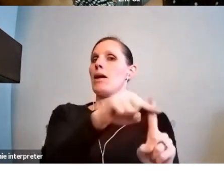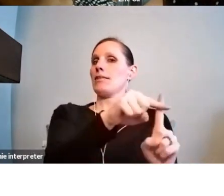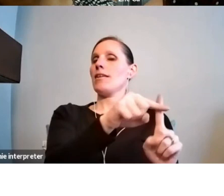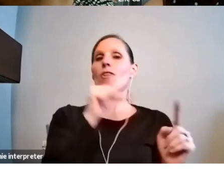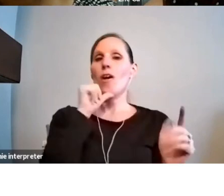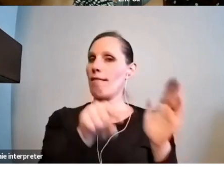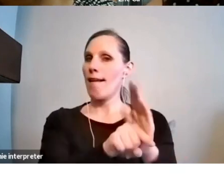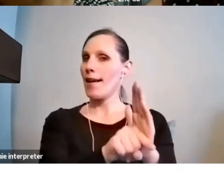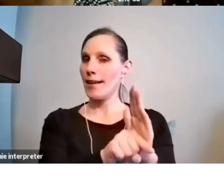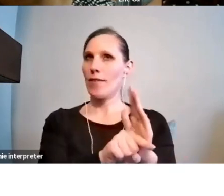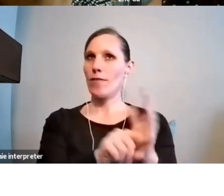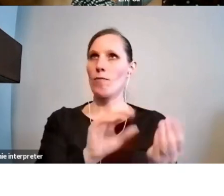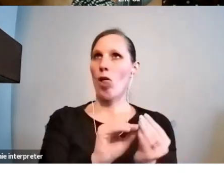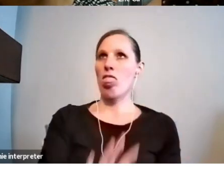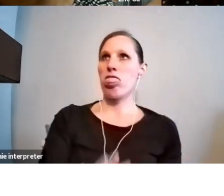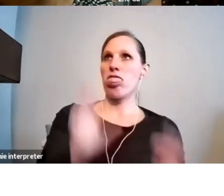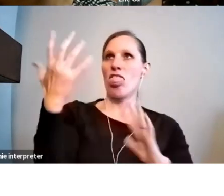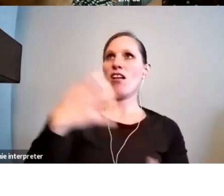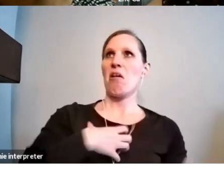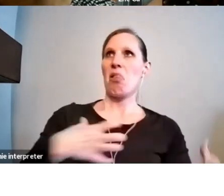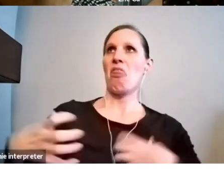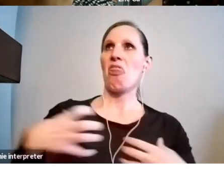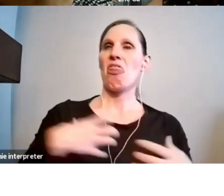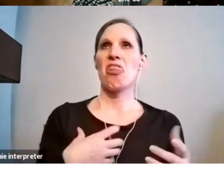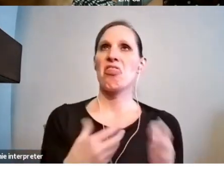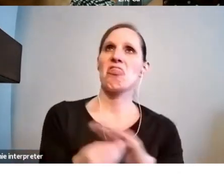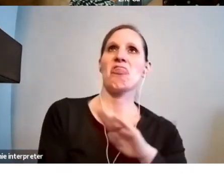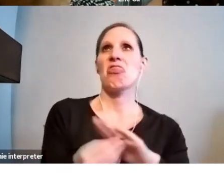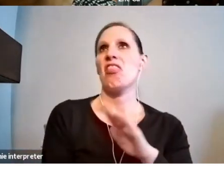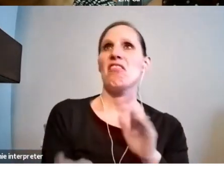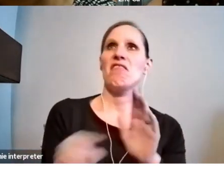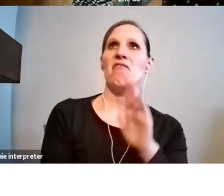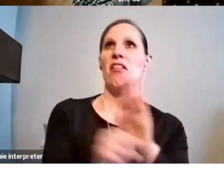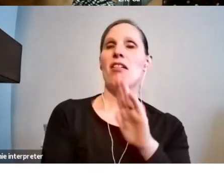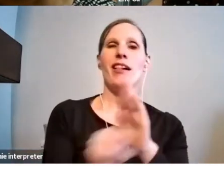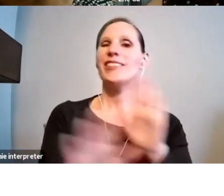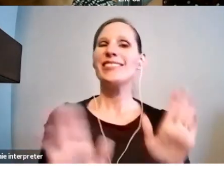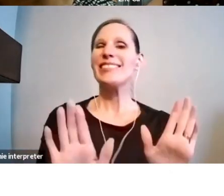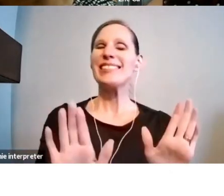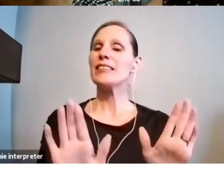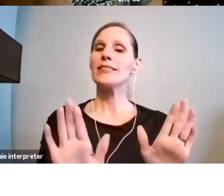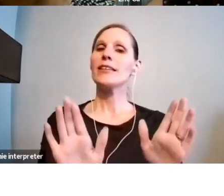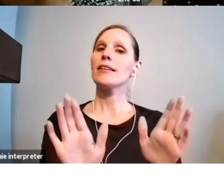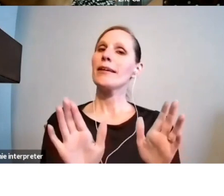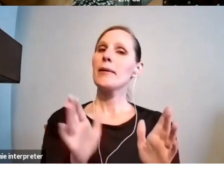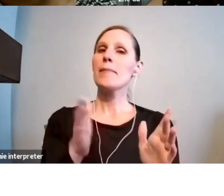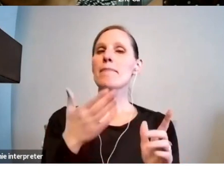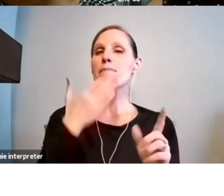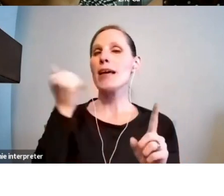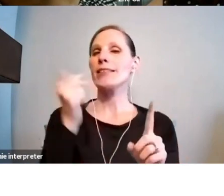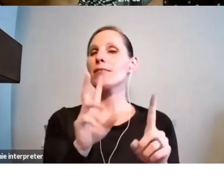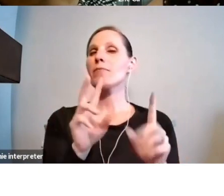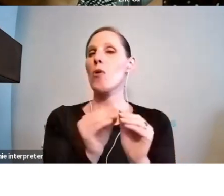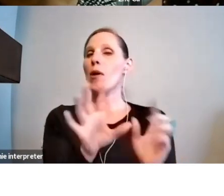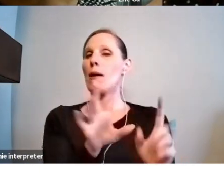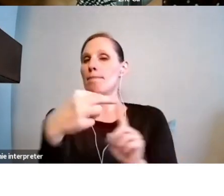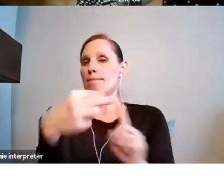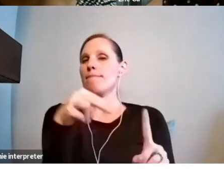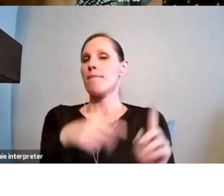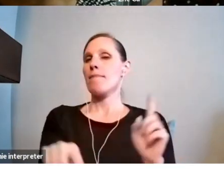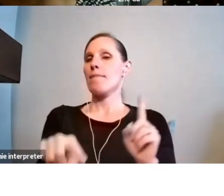perhaps a complaining tone, because sometimes that can, can come, you know, it's a balance and sometimes that can come across as,